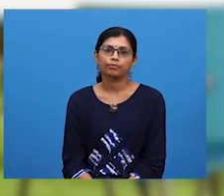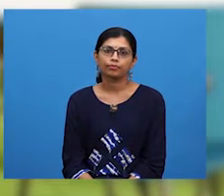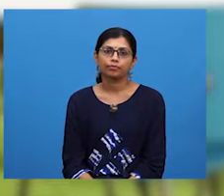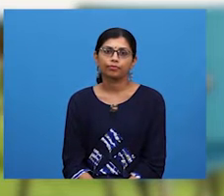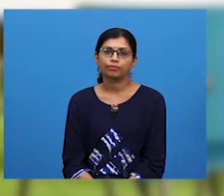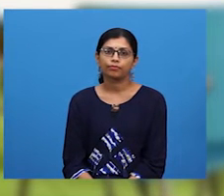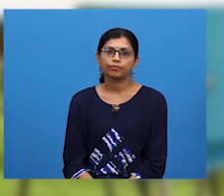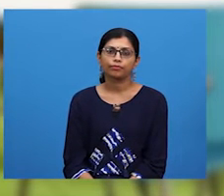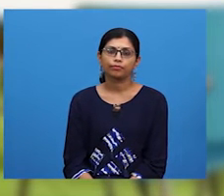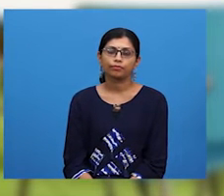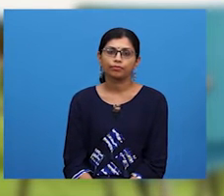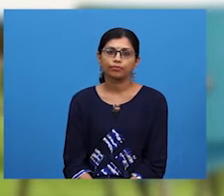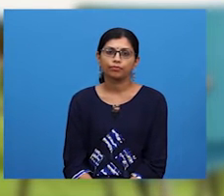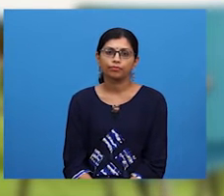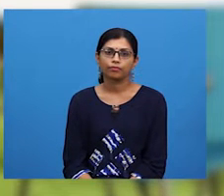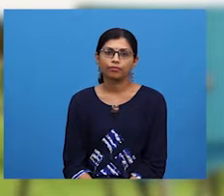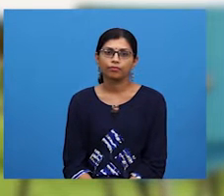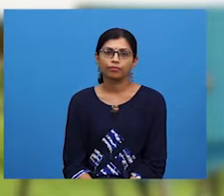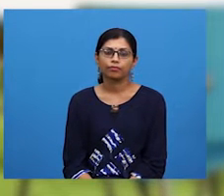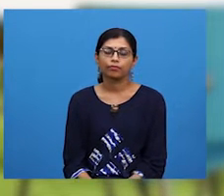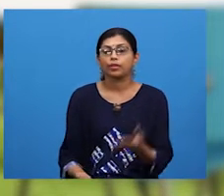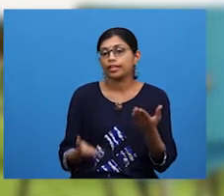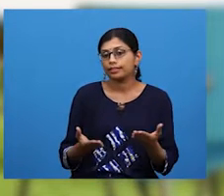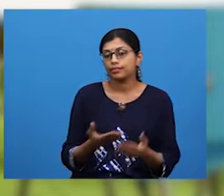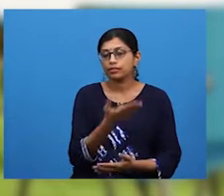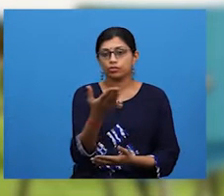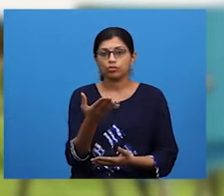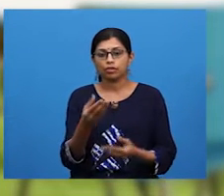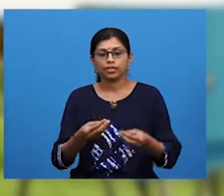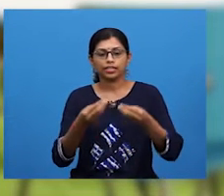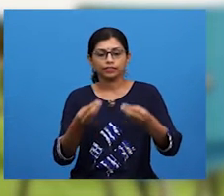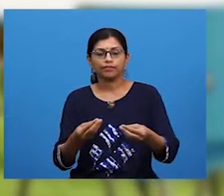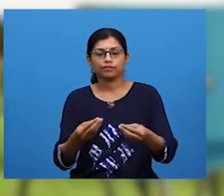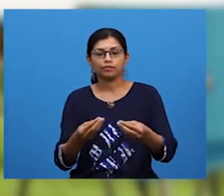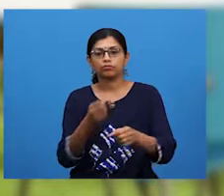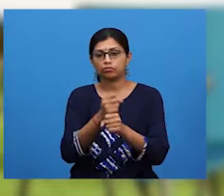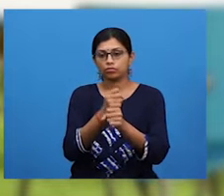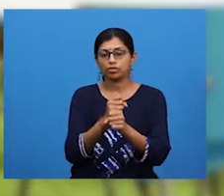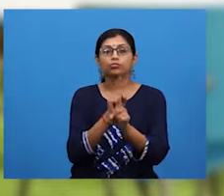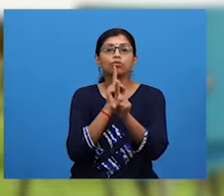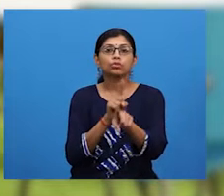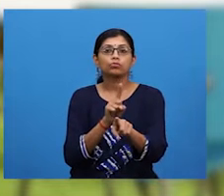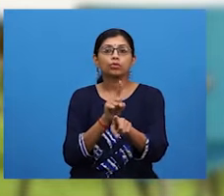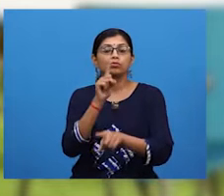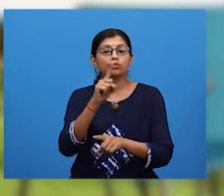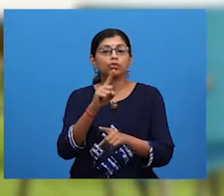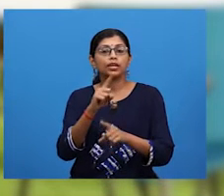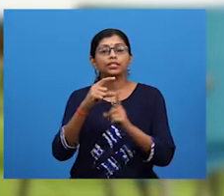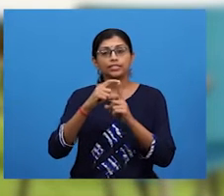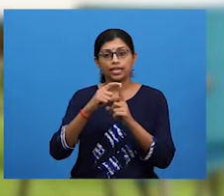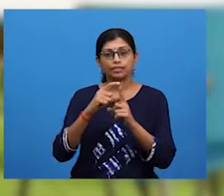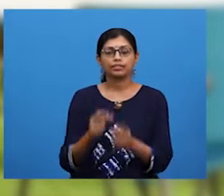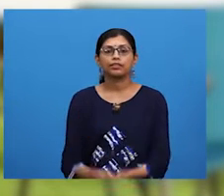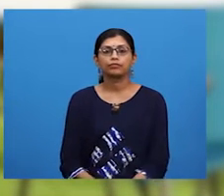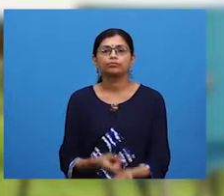Let's say you are given the task to respond to a text. What should you